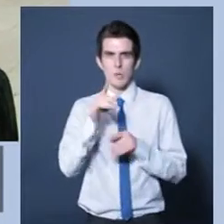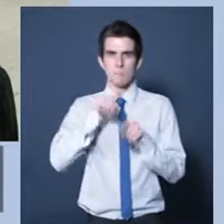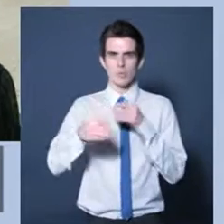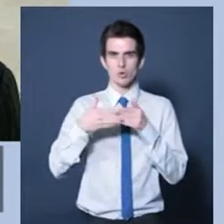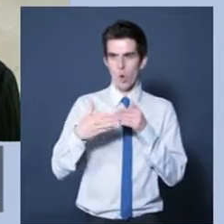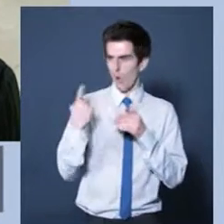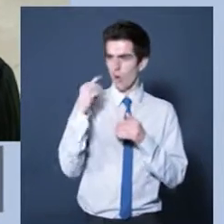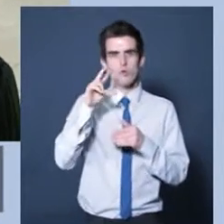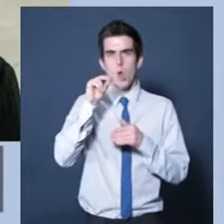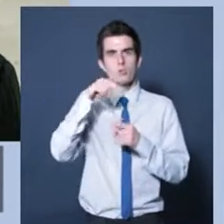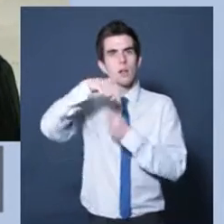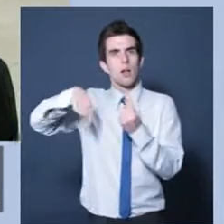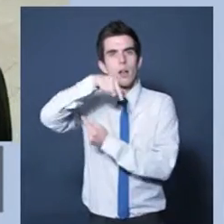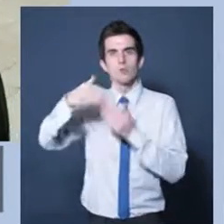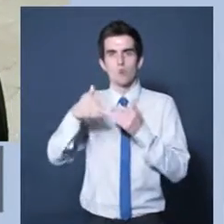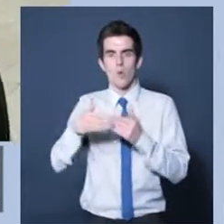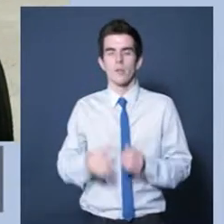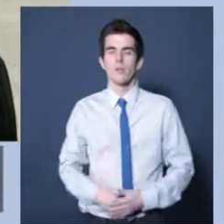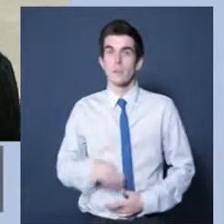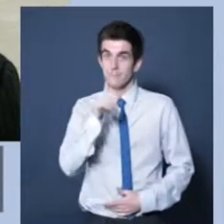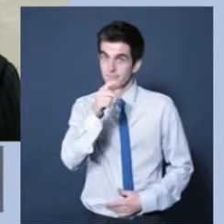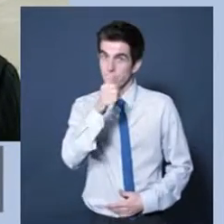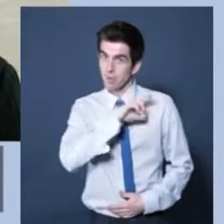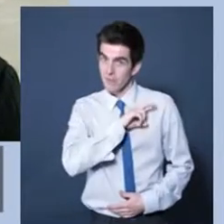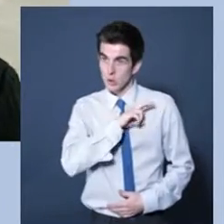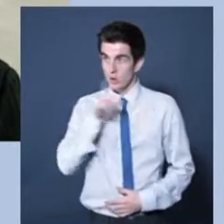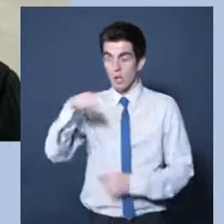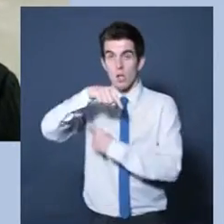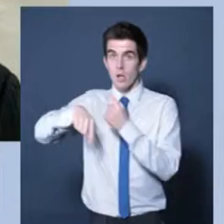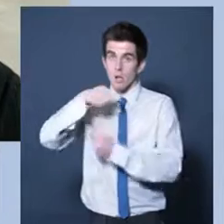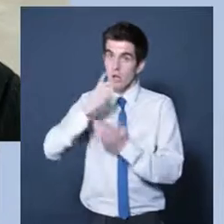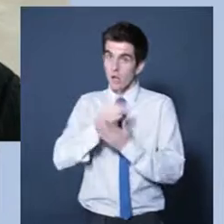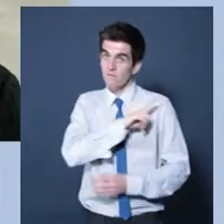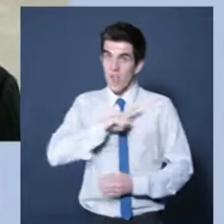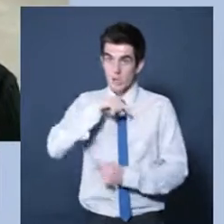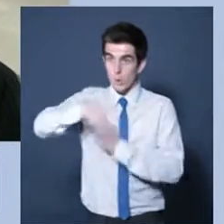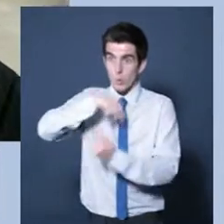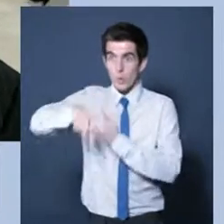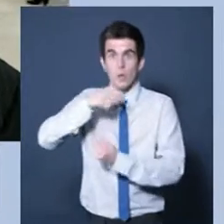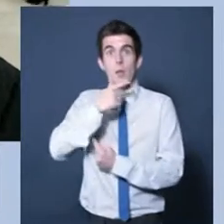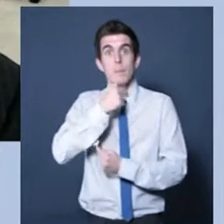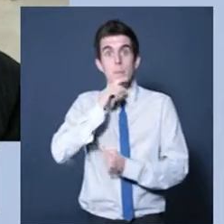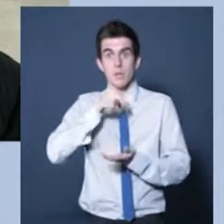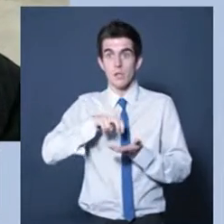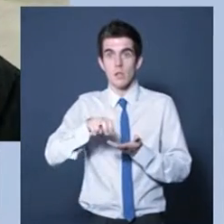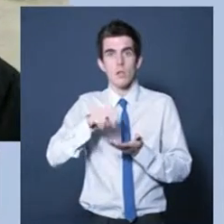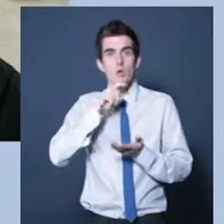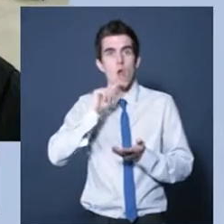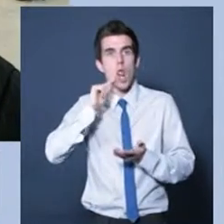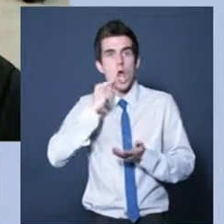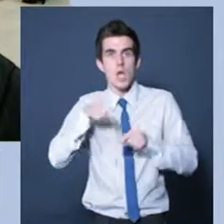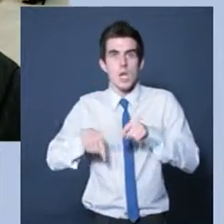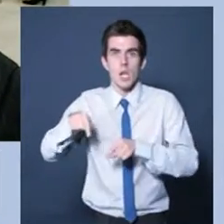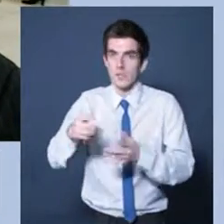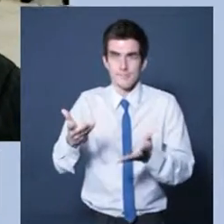door that I came through as opposed to the revolving door. There's a good reason for that. The revolving doors move quite fast,